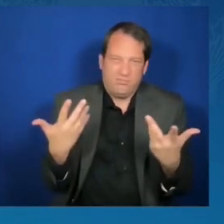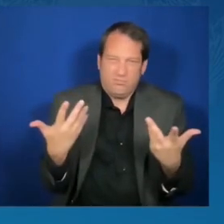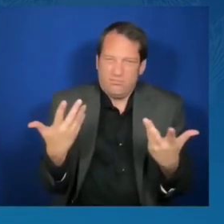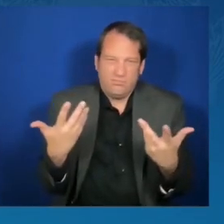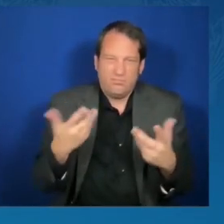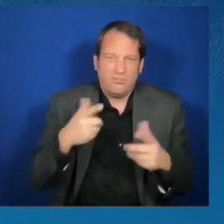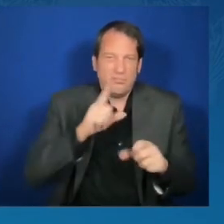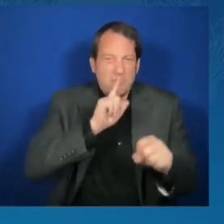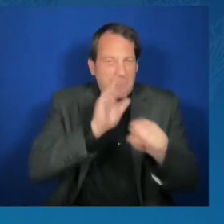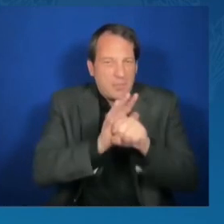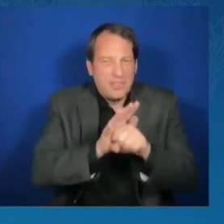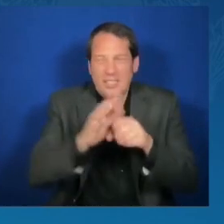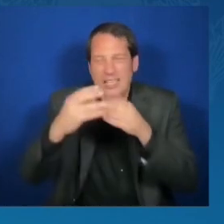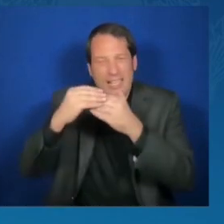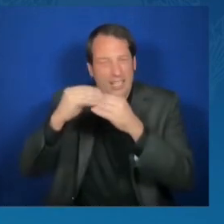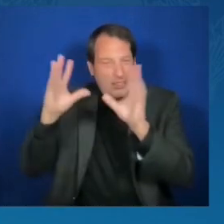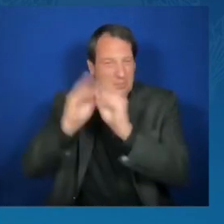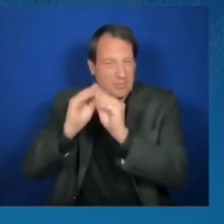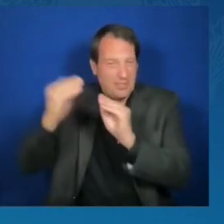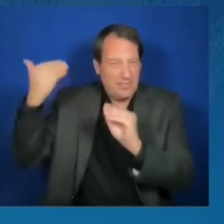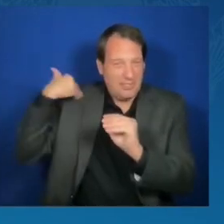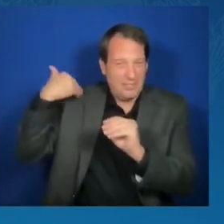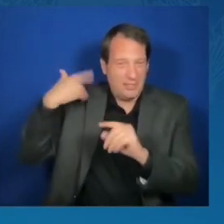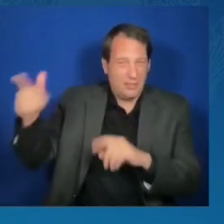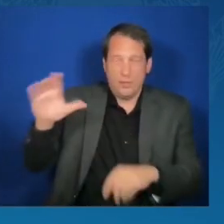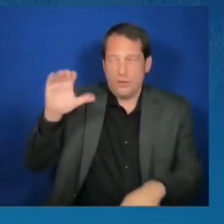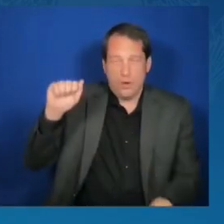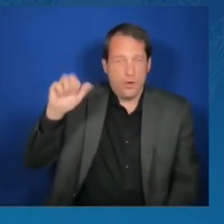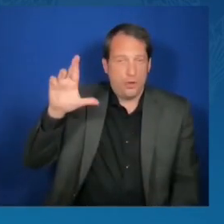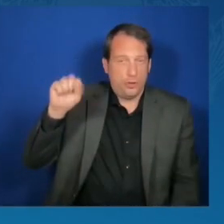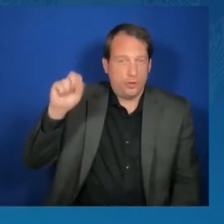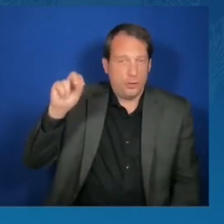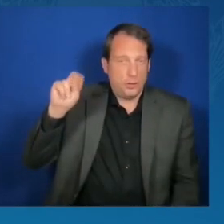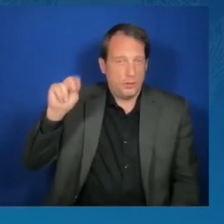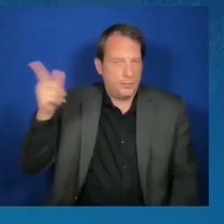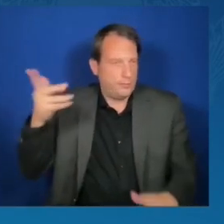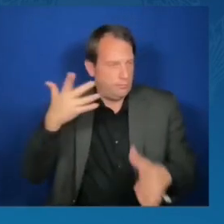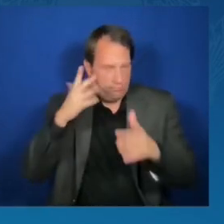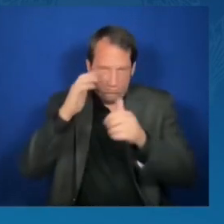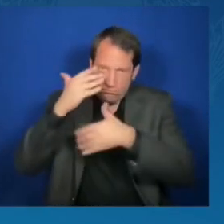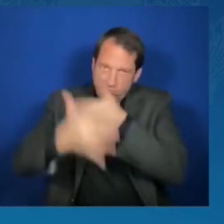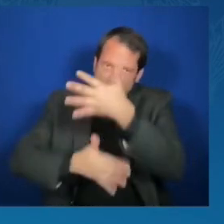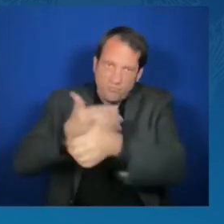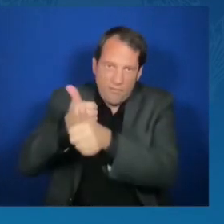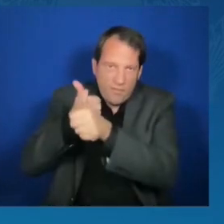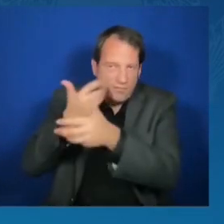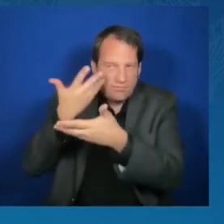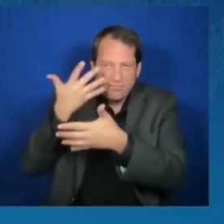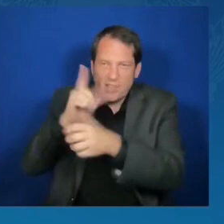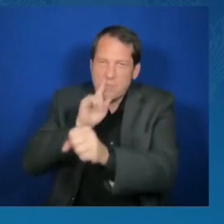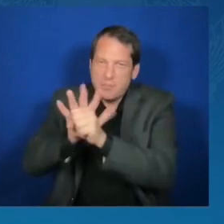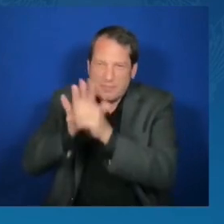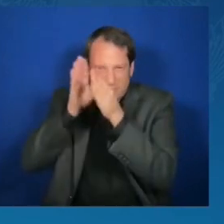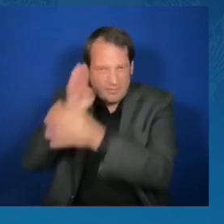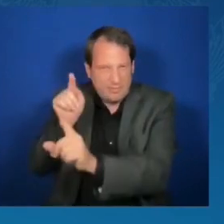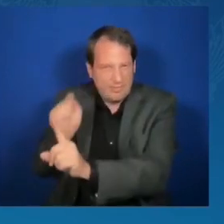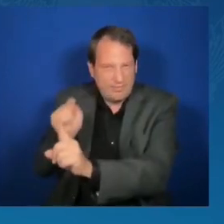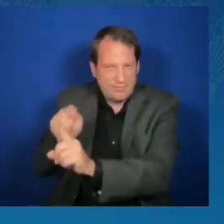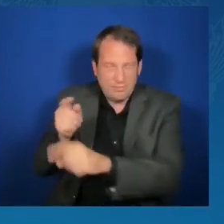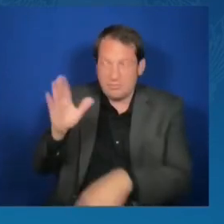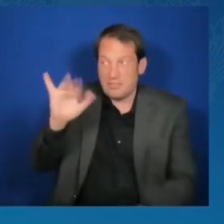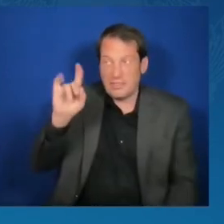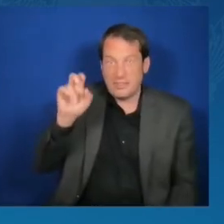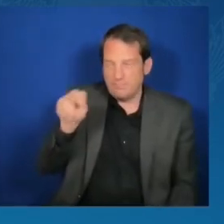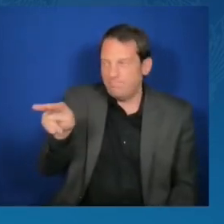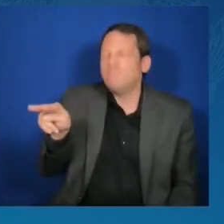to take on a role immediately after the summit to make sure that while we had three incredible days with our